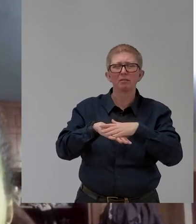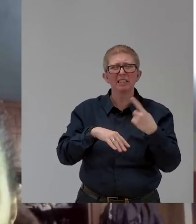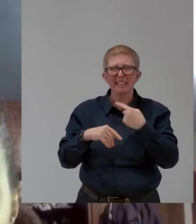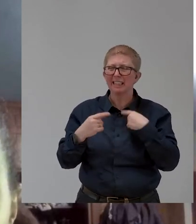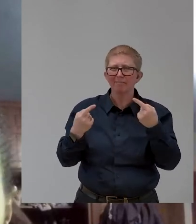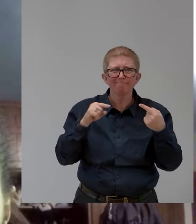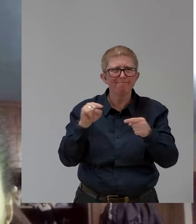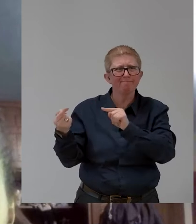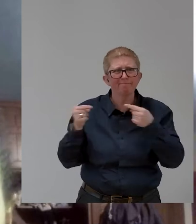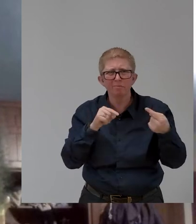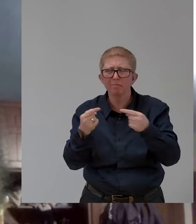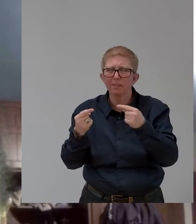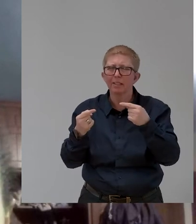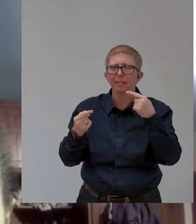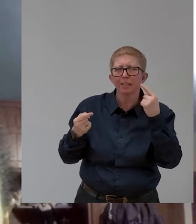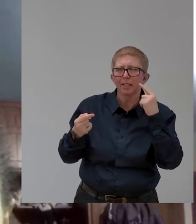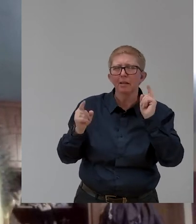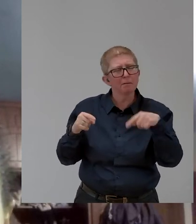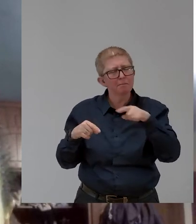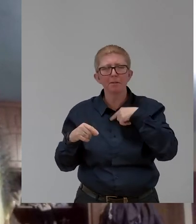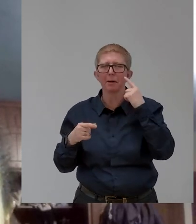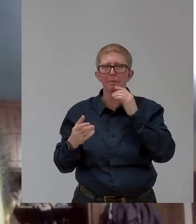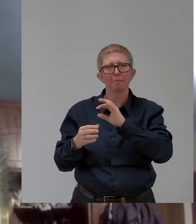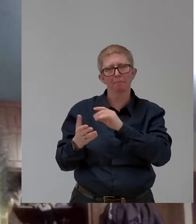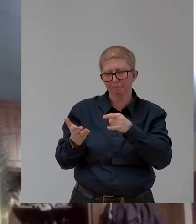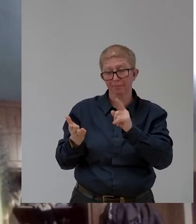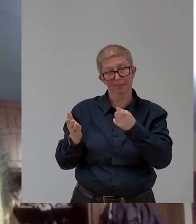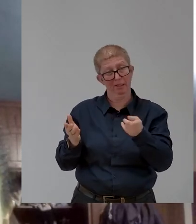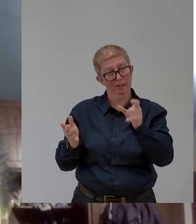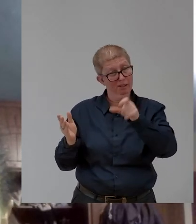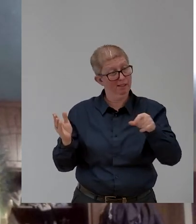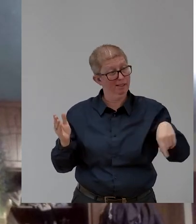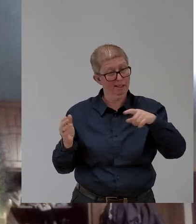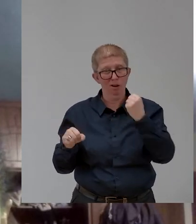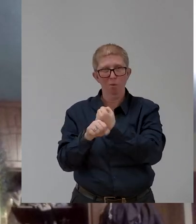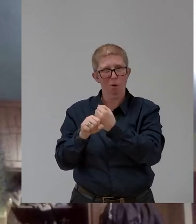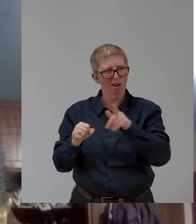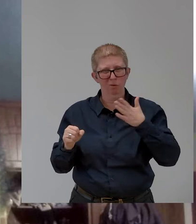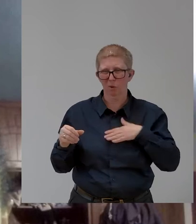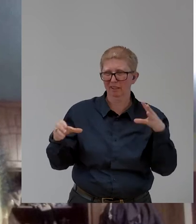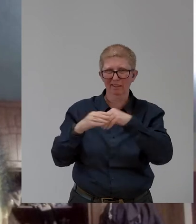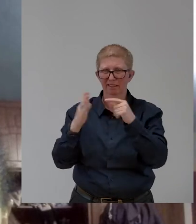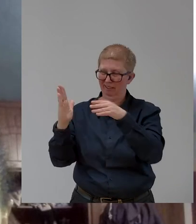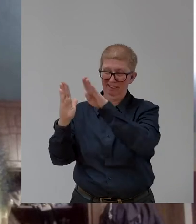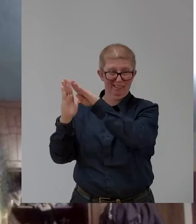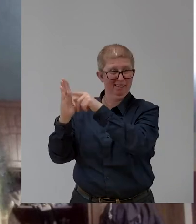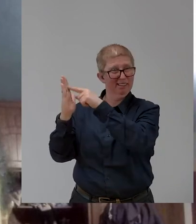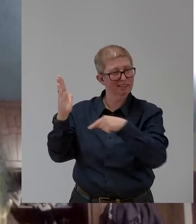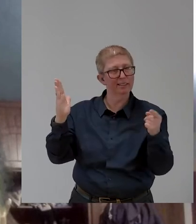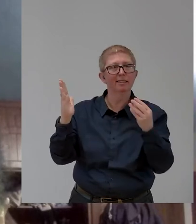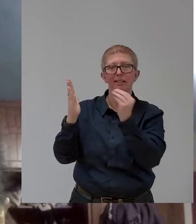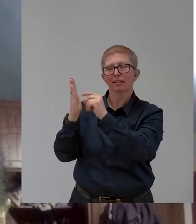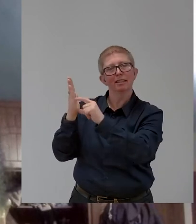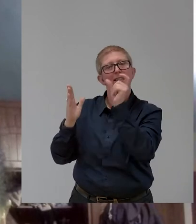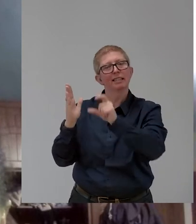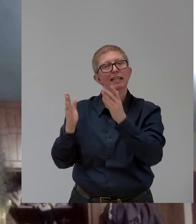vacancy announcements to persons with disabilities. And we see employers struggling to get the right suiting candidate with a disability.